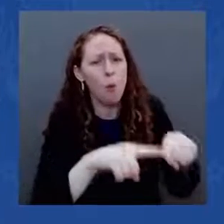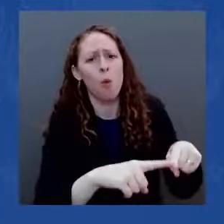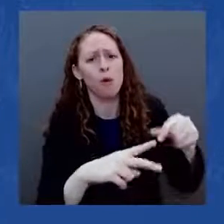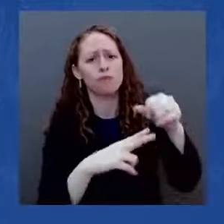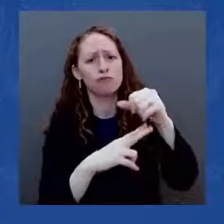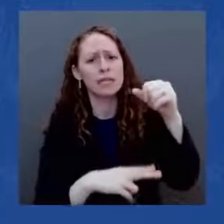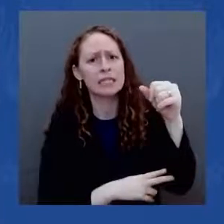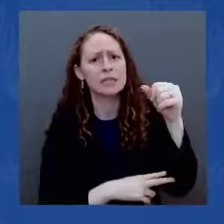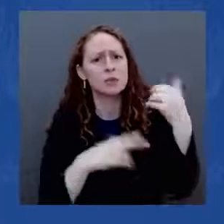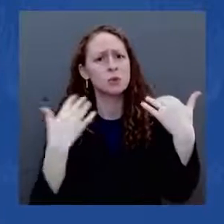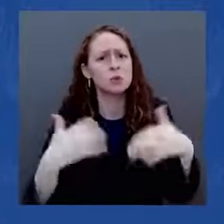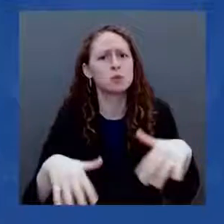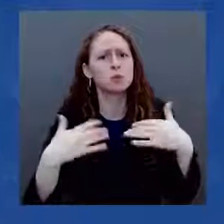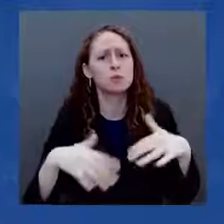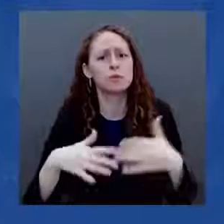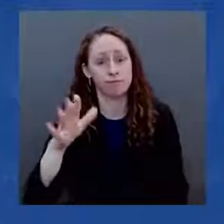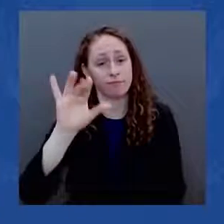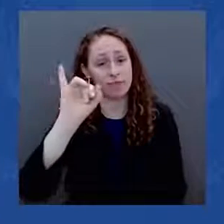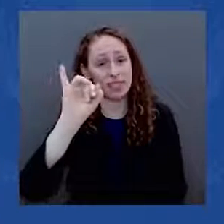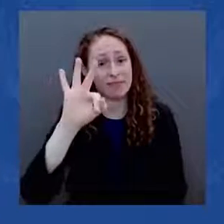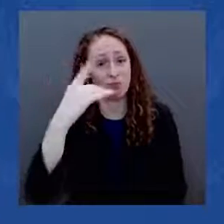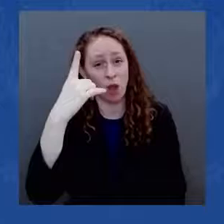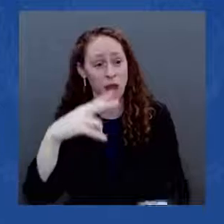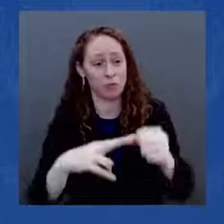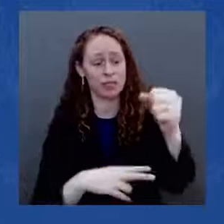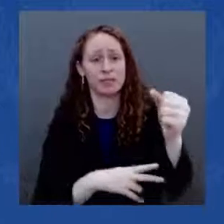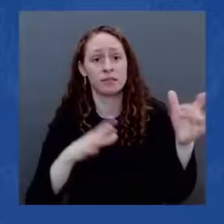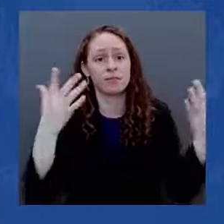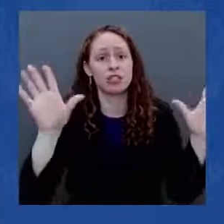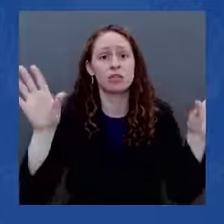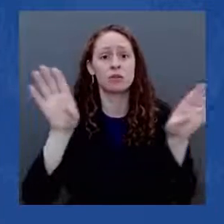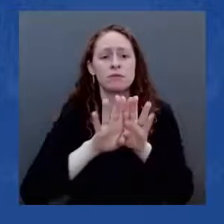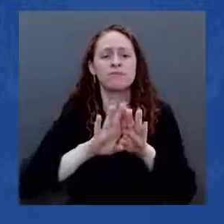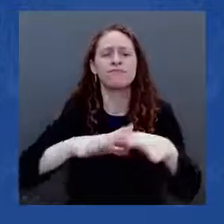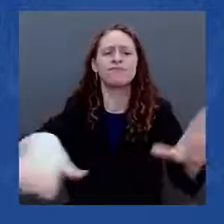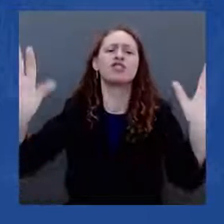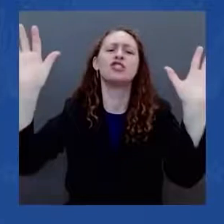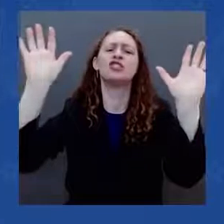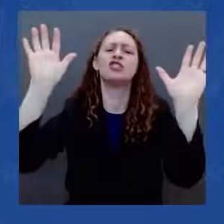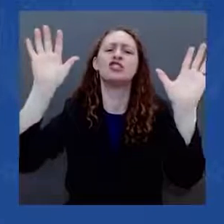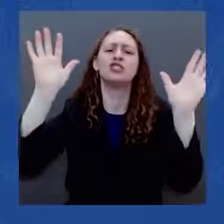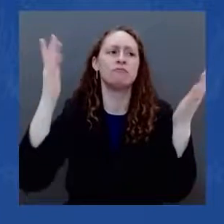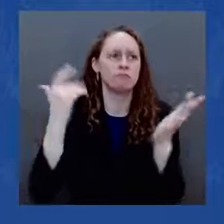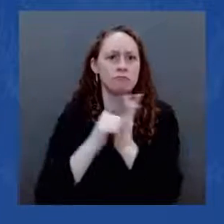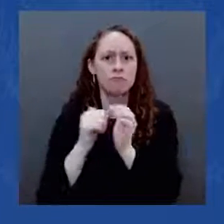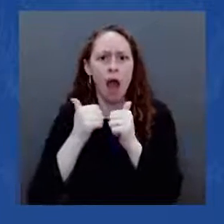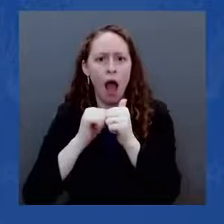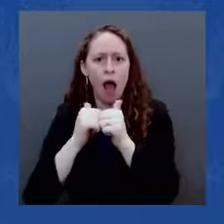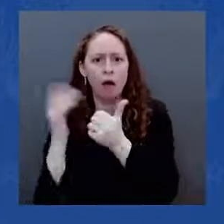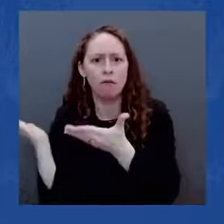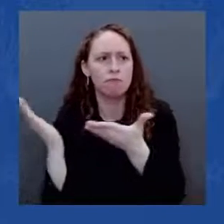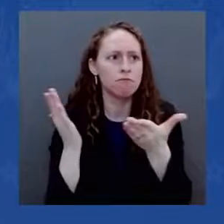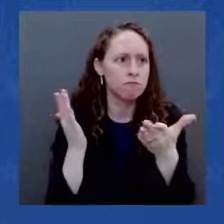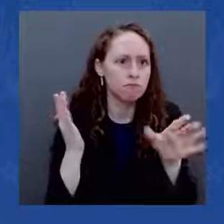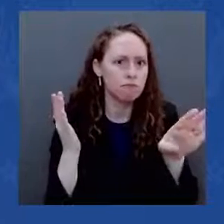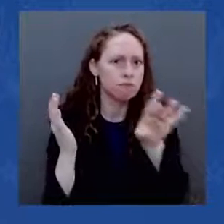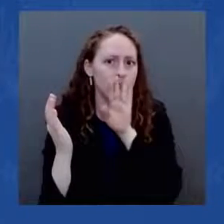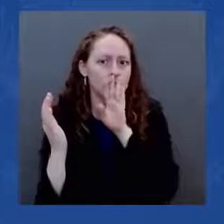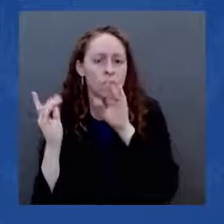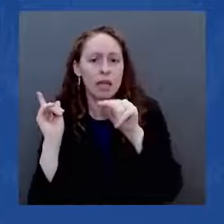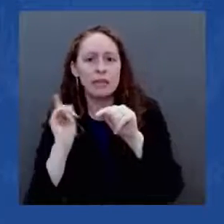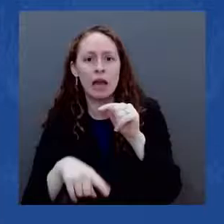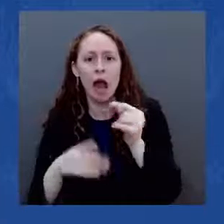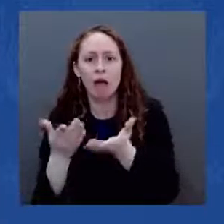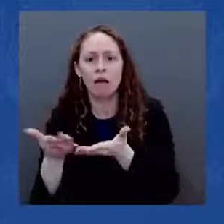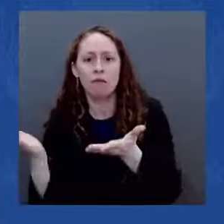shut off deliveries and routes to school, work, and home. They create longer delays for first responders